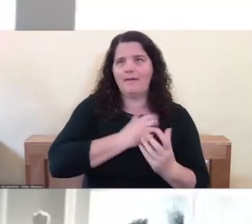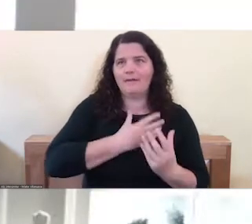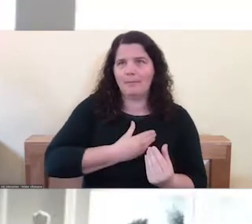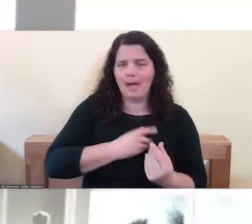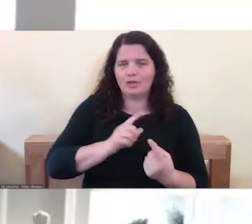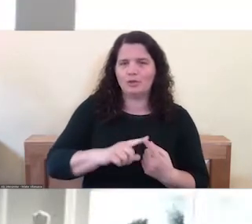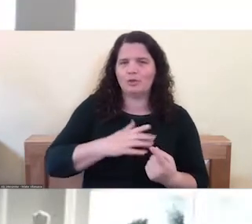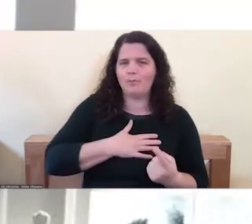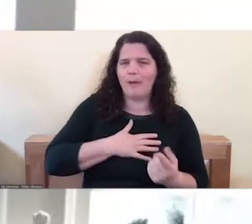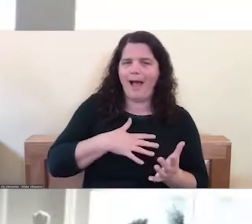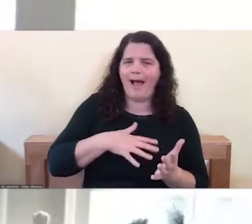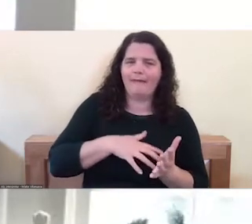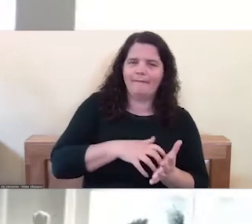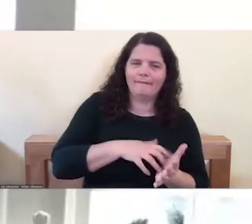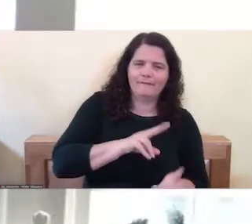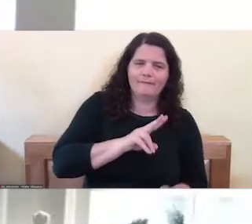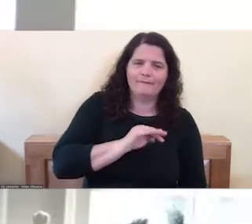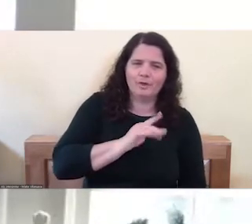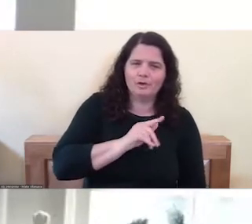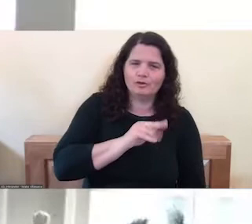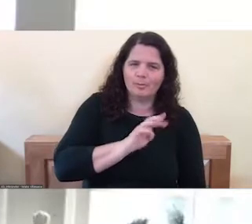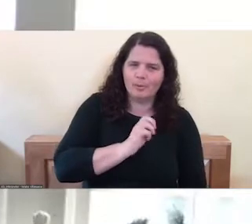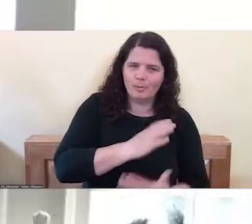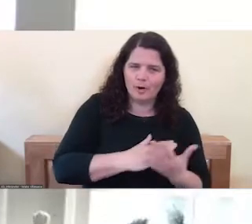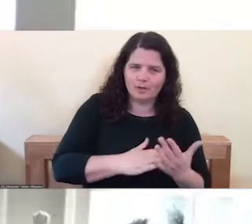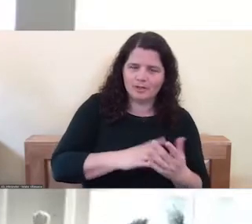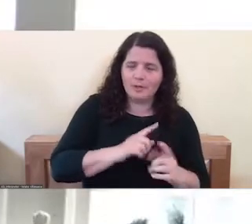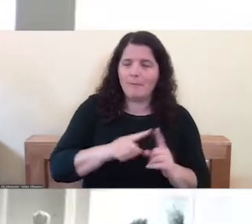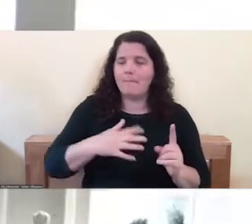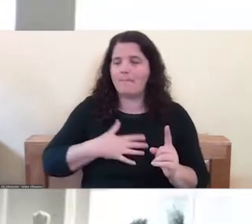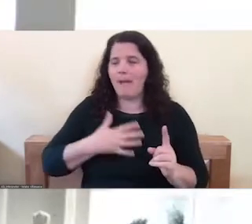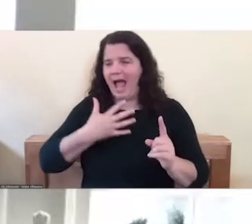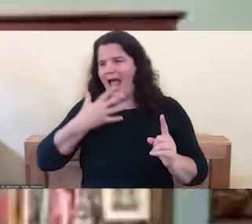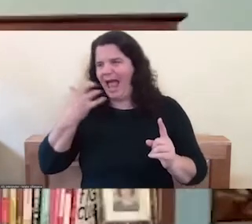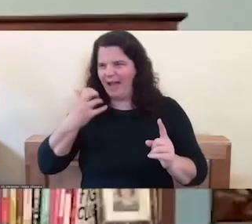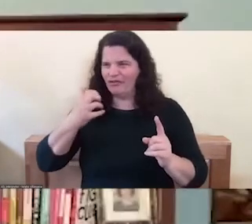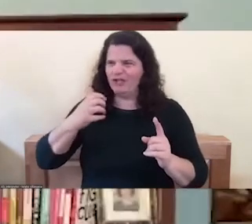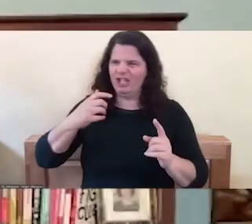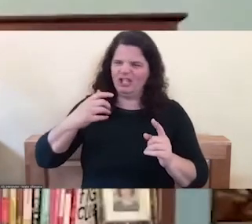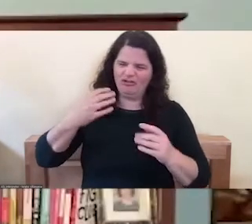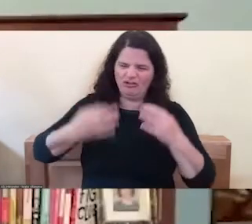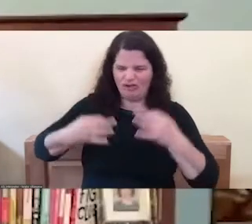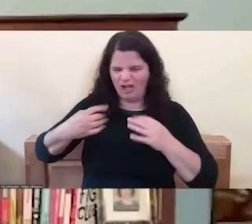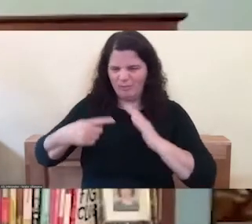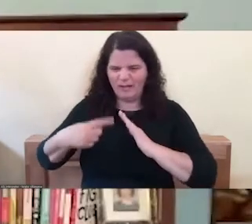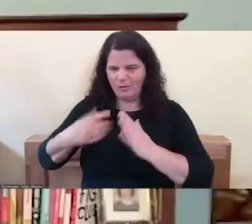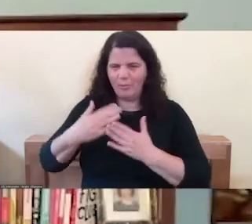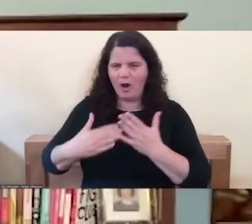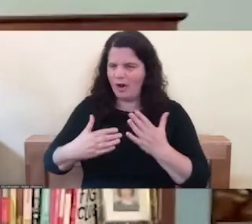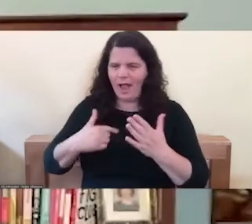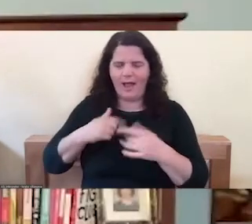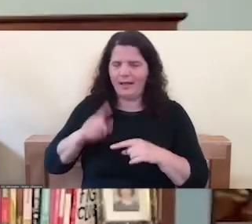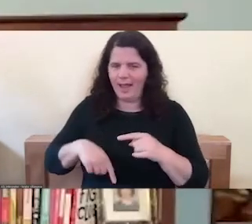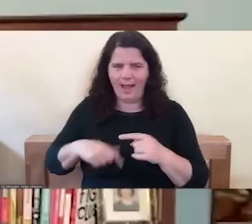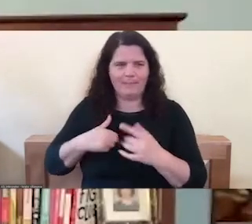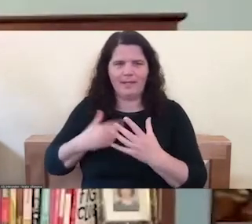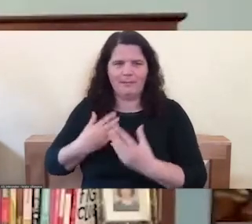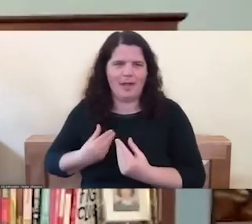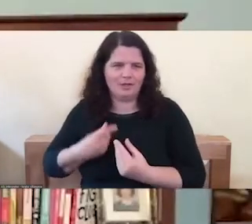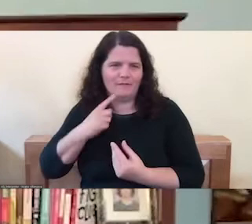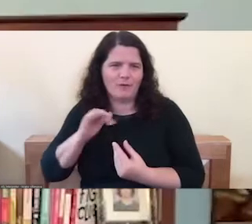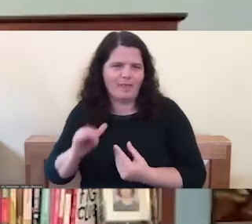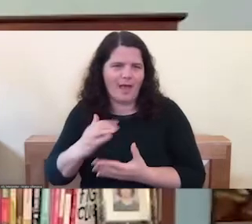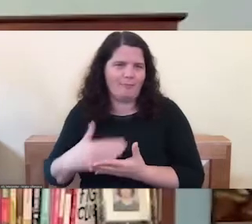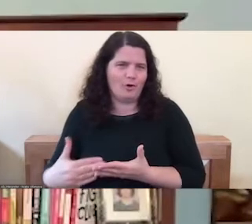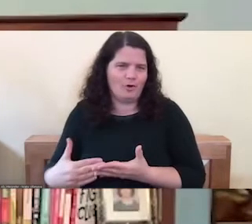judgmental side of themselves. They can really struggle with that. Yeah, that's right. And that's very, very true. So the kind of the,